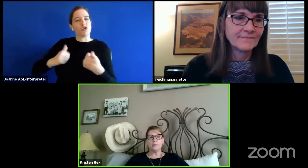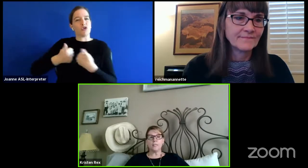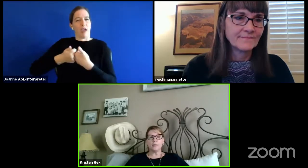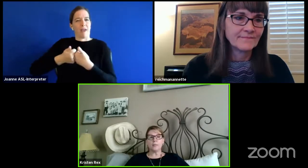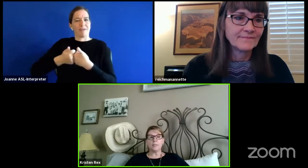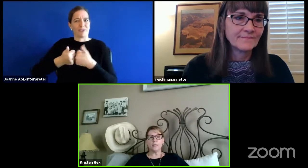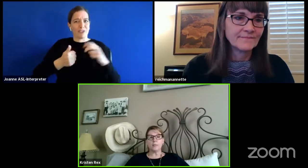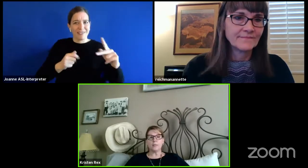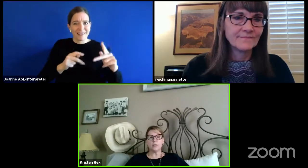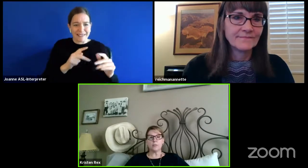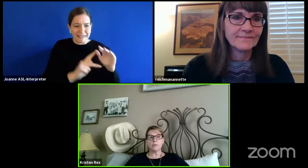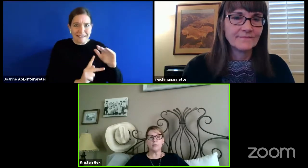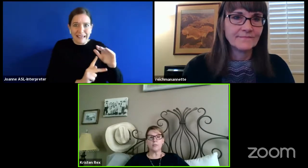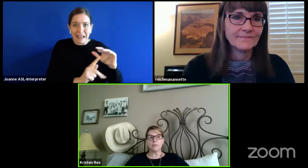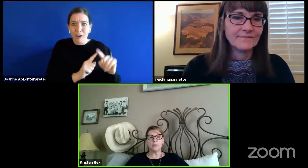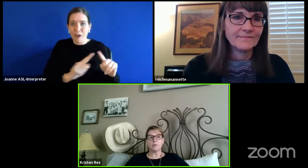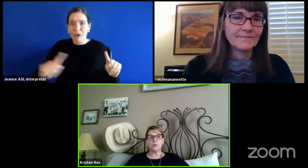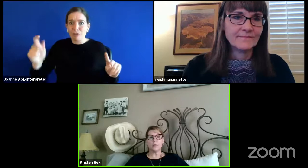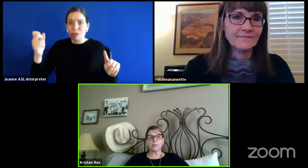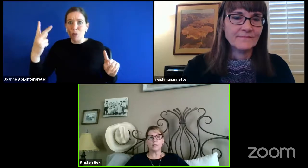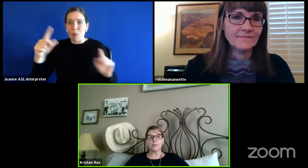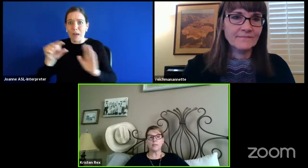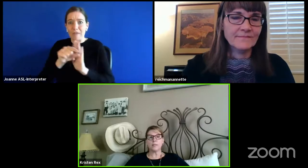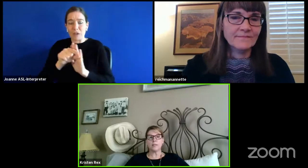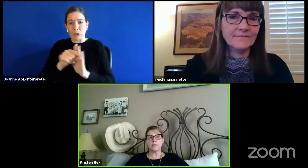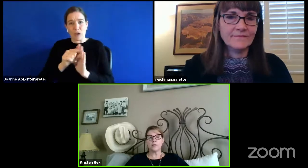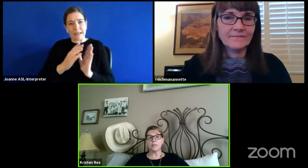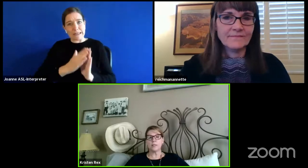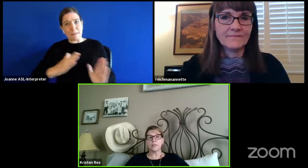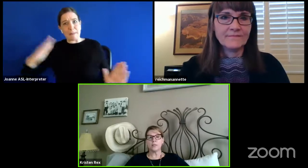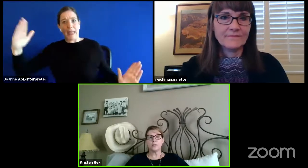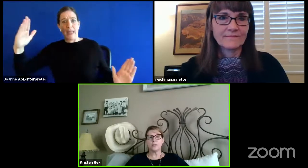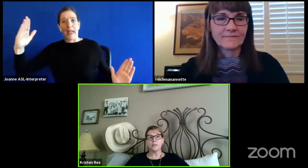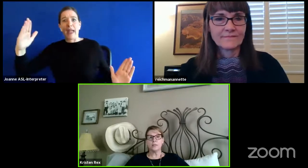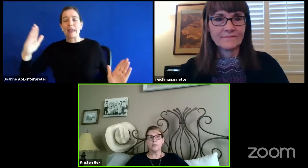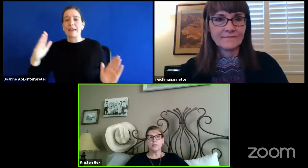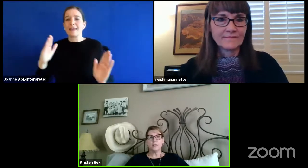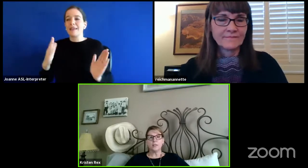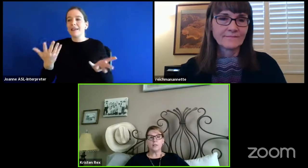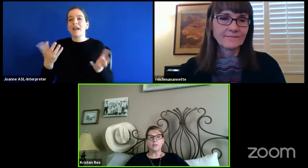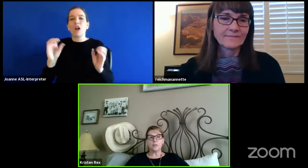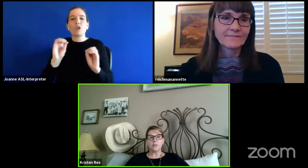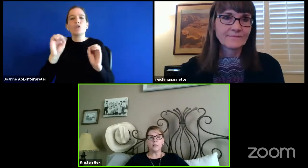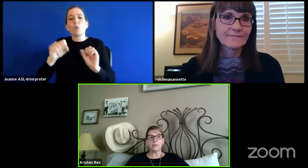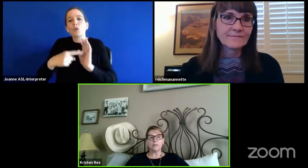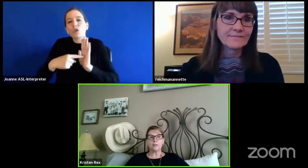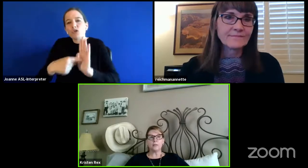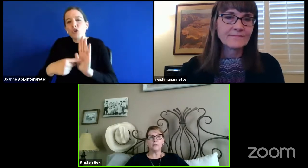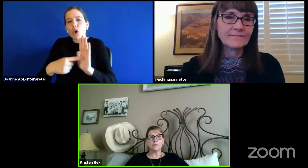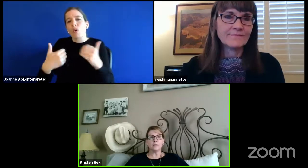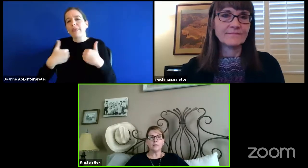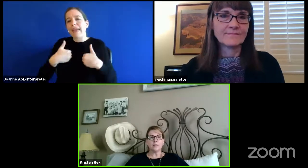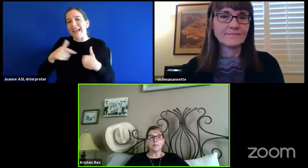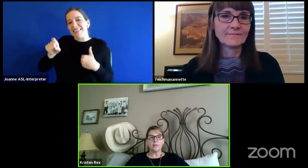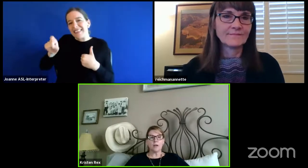candidate was able to demonstrate through this interview process the necessary skills, experience,